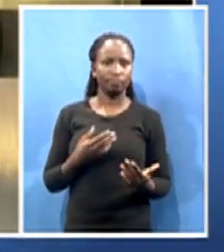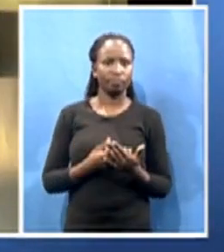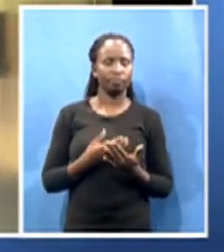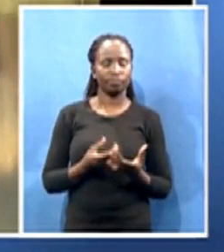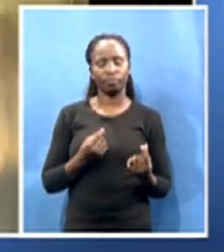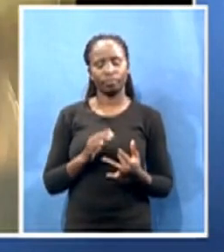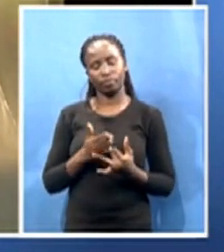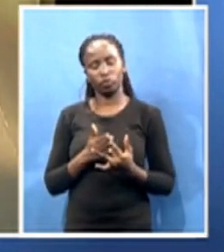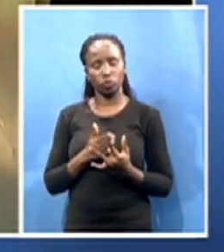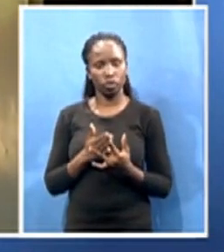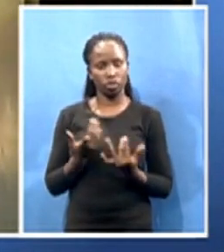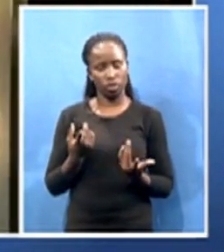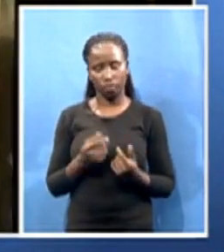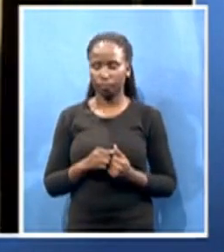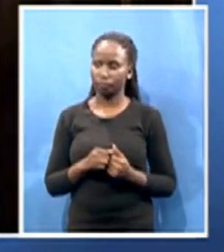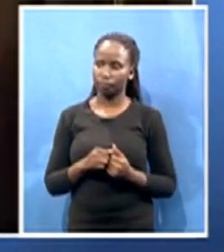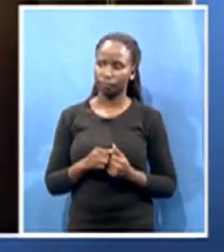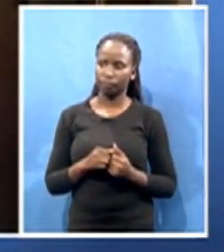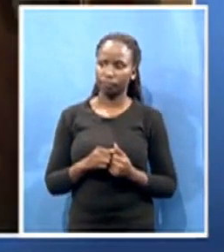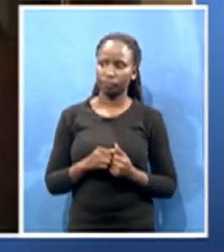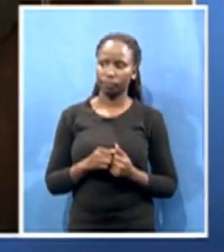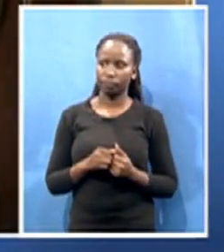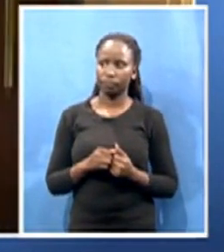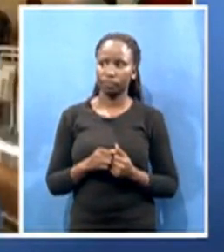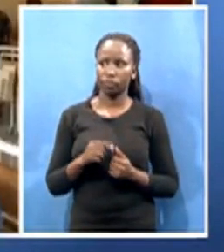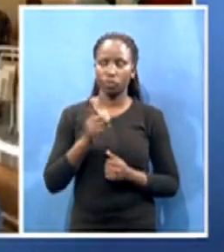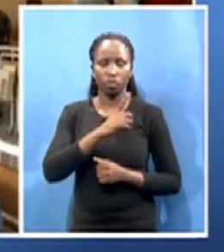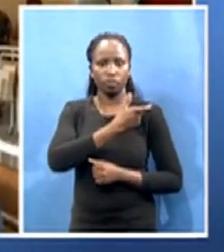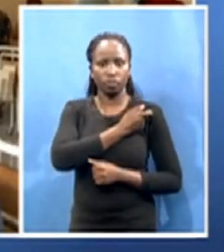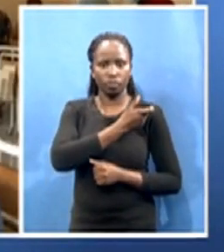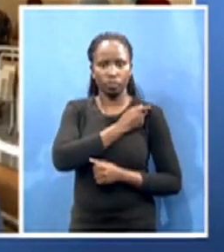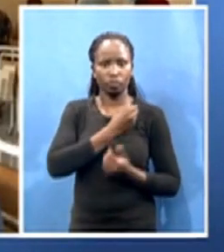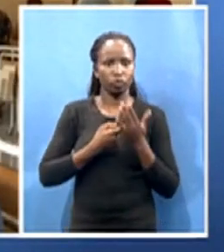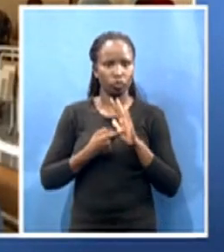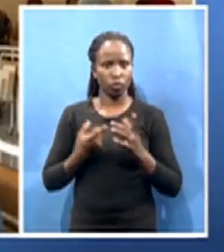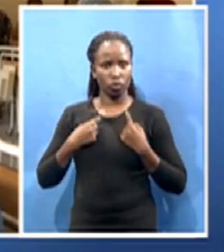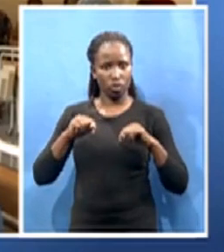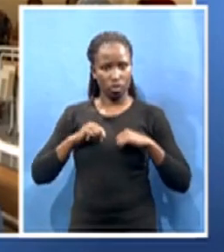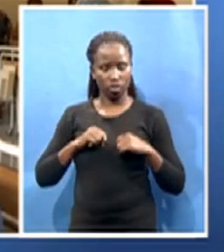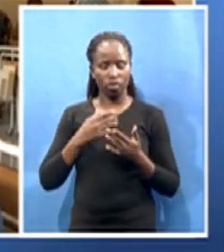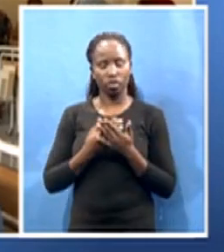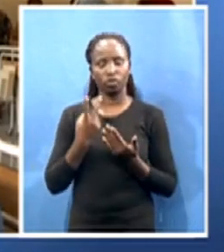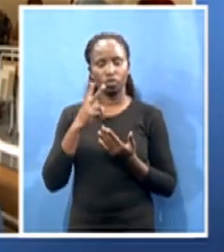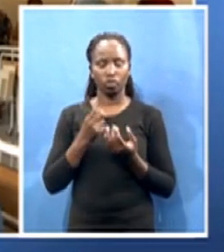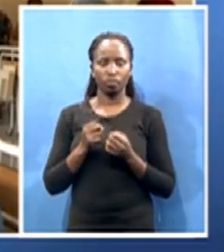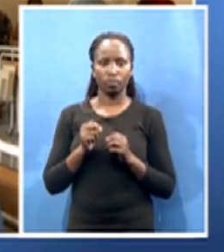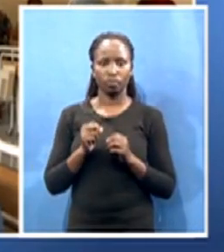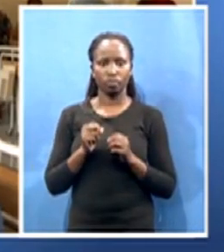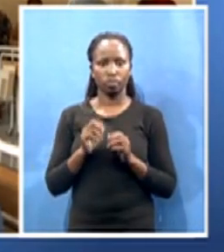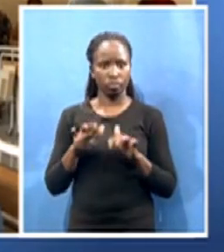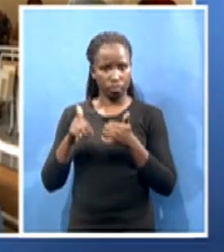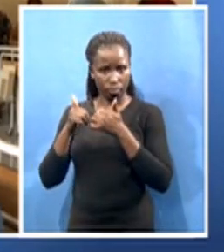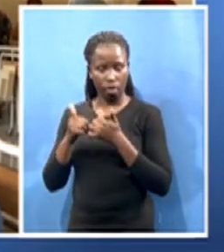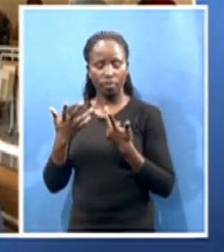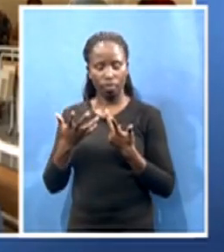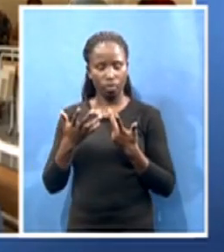laboratory studies and trials show us with gaps versus the logistics of the risk